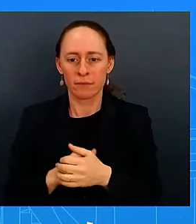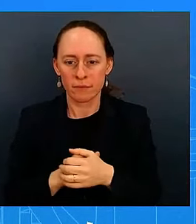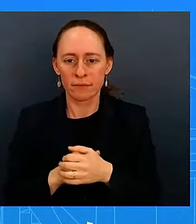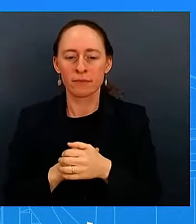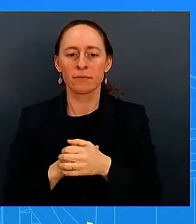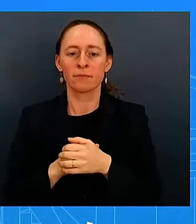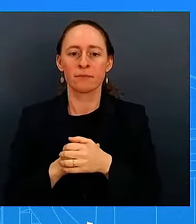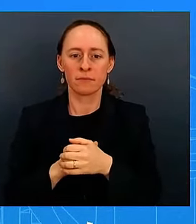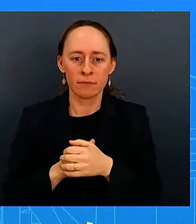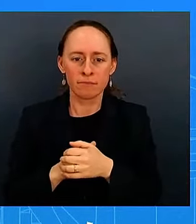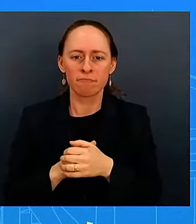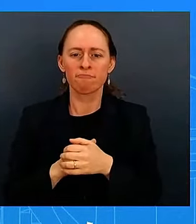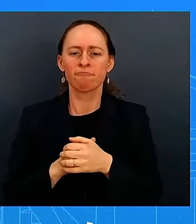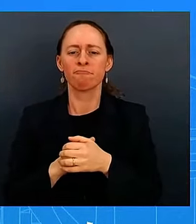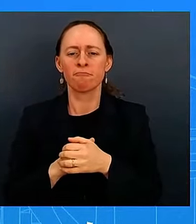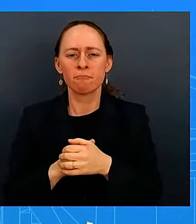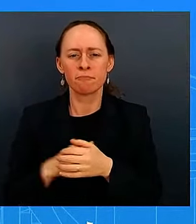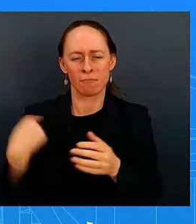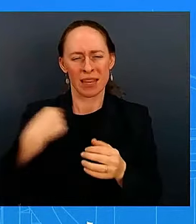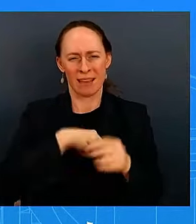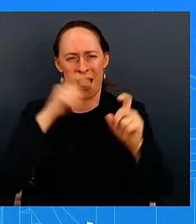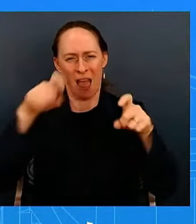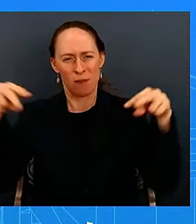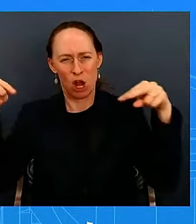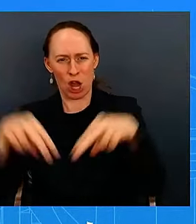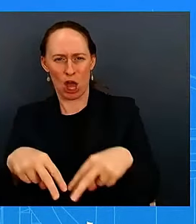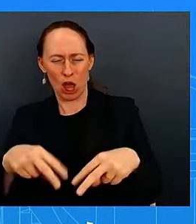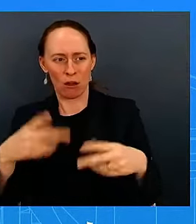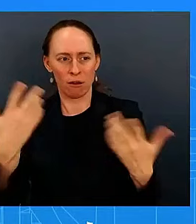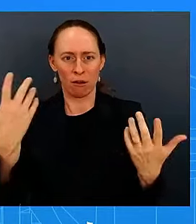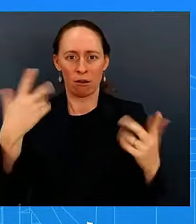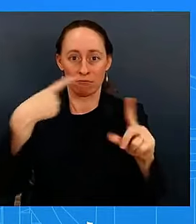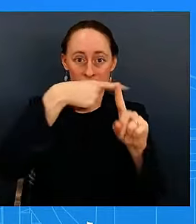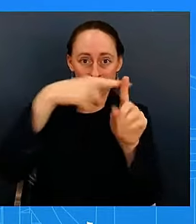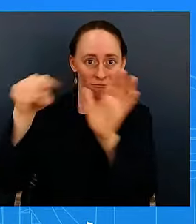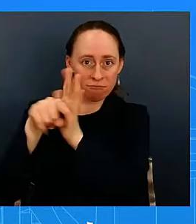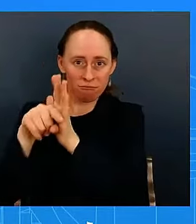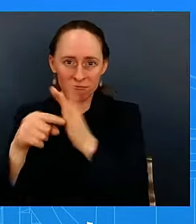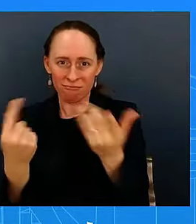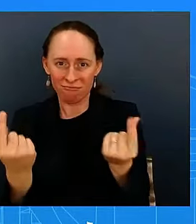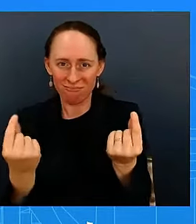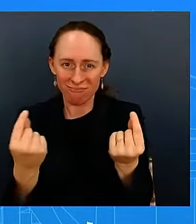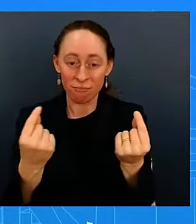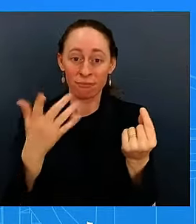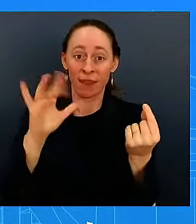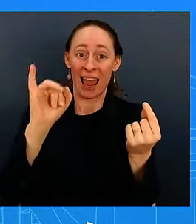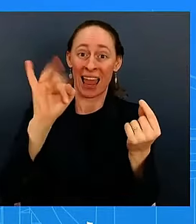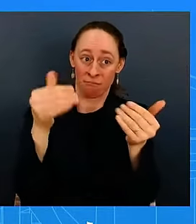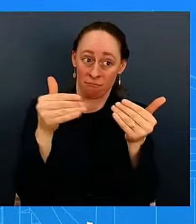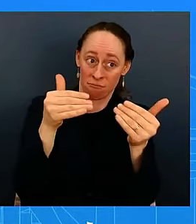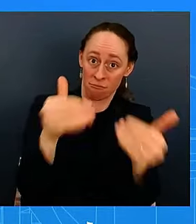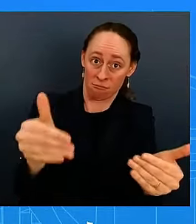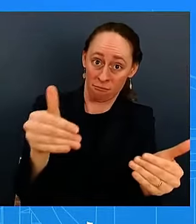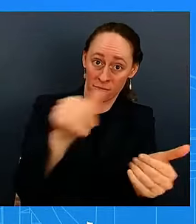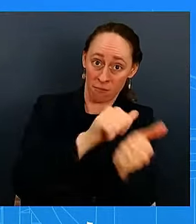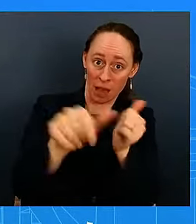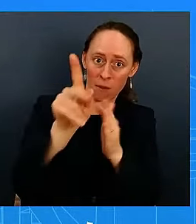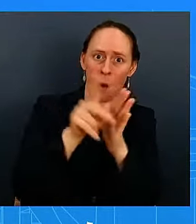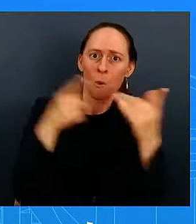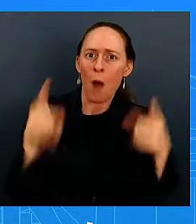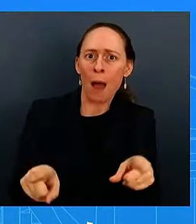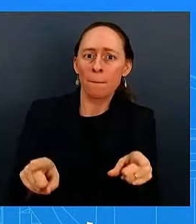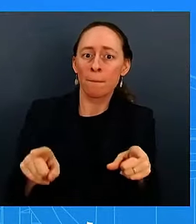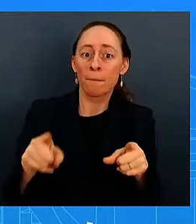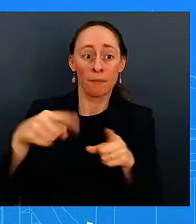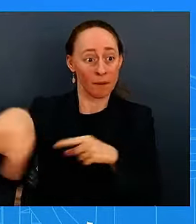go into uh that kind of a a a policy that might make it harder for a lot of people who need credit to be able to get it because